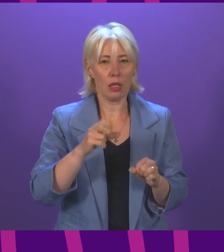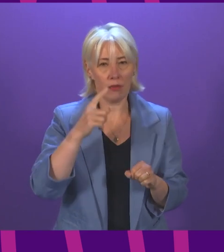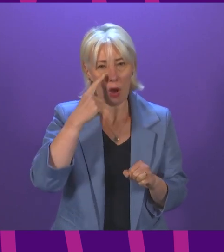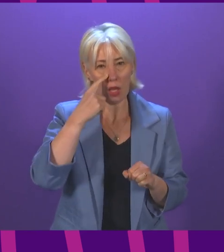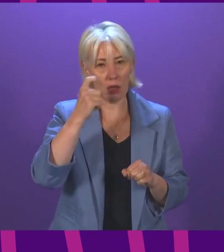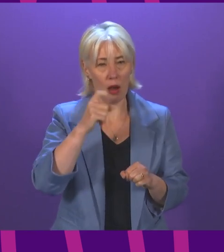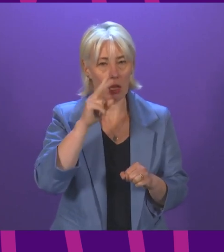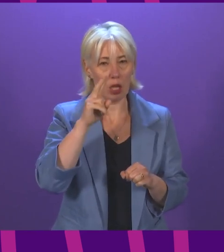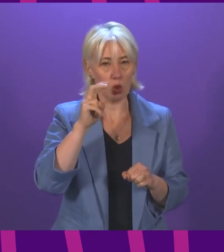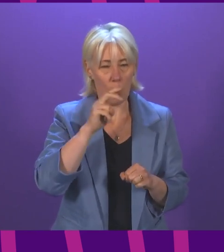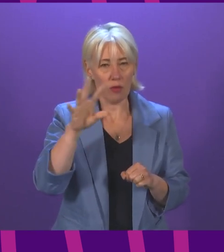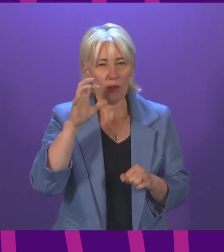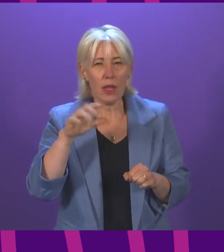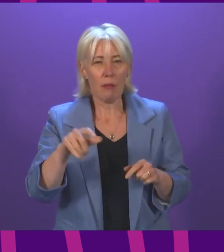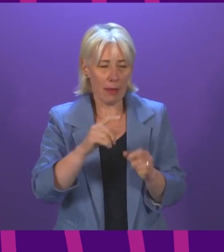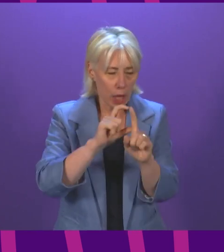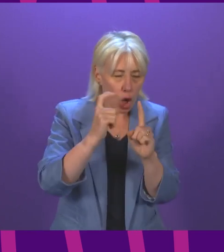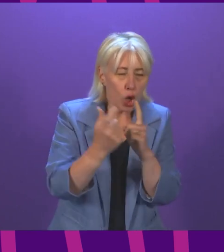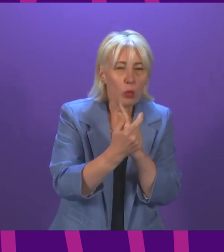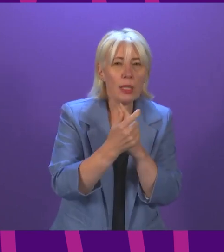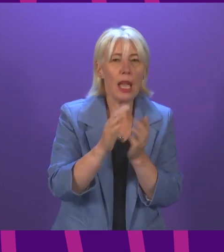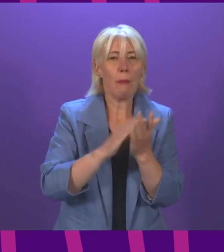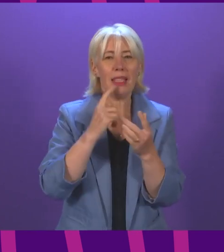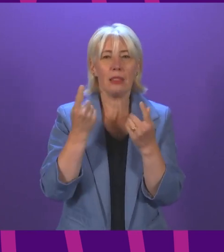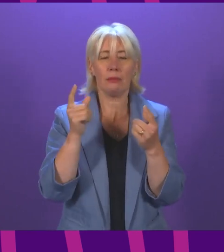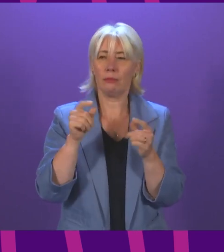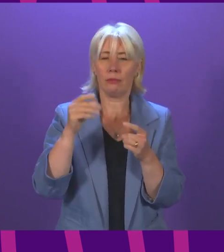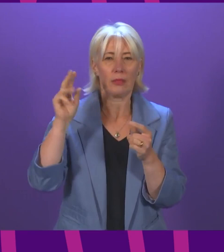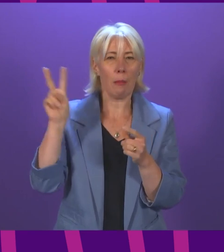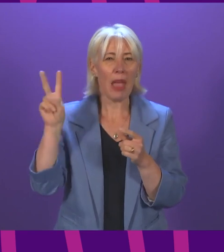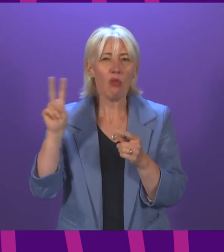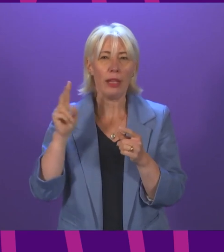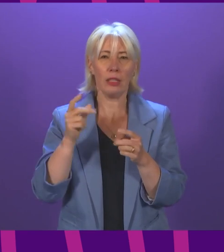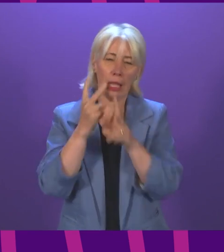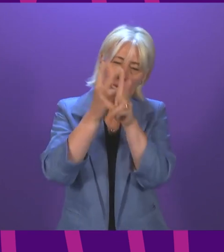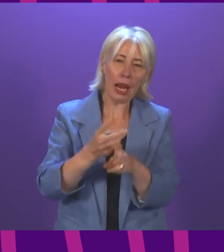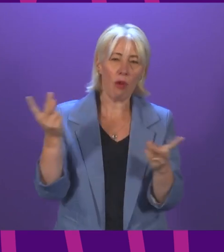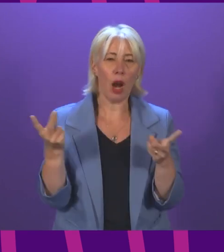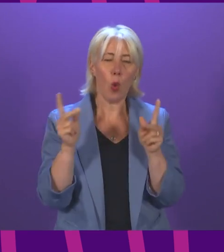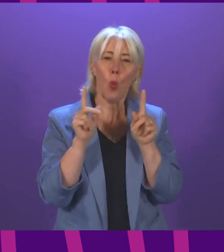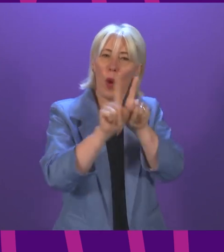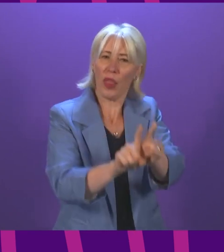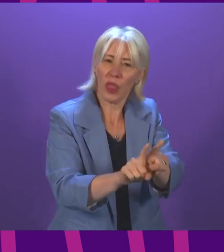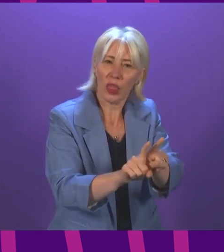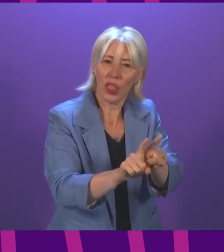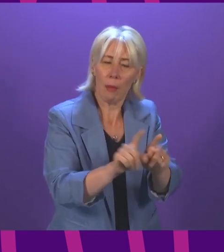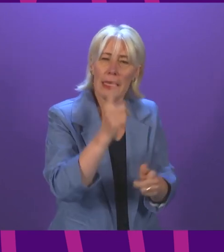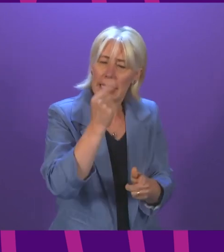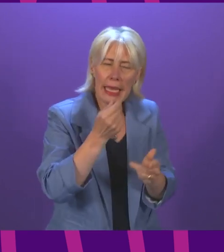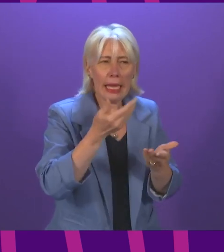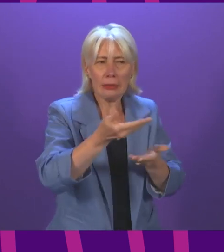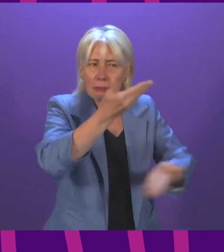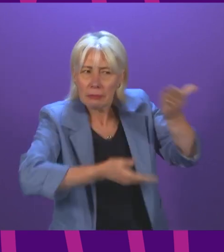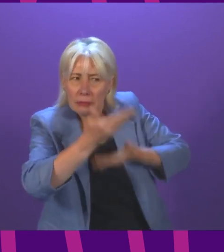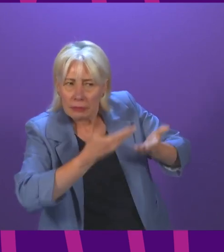within community settings to enable them to be accompanied by a parent or carer and have those really important discussions. Presiding officer,